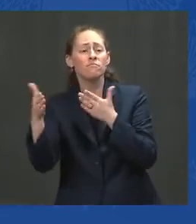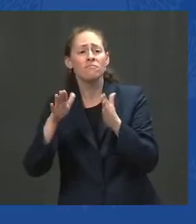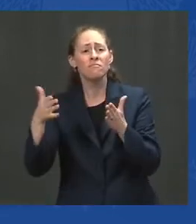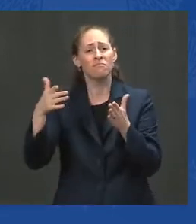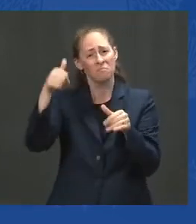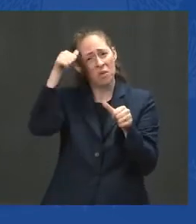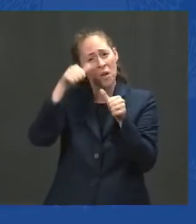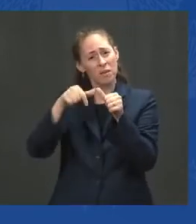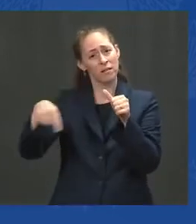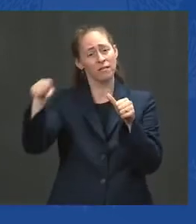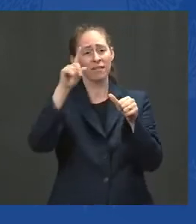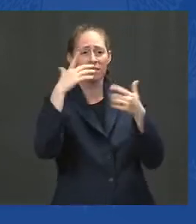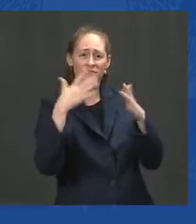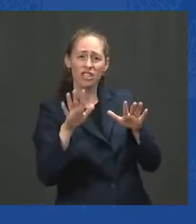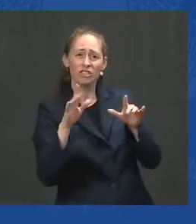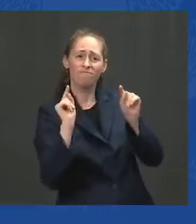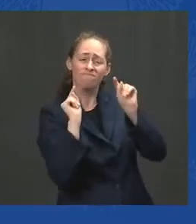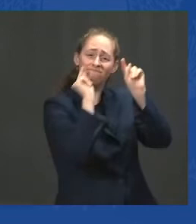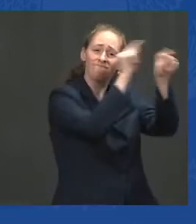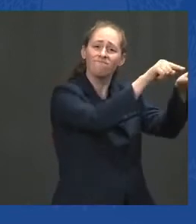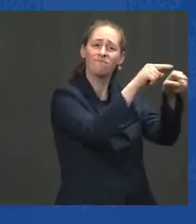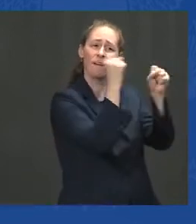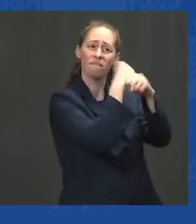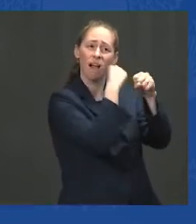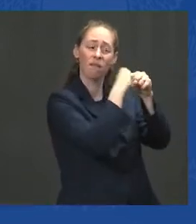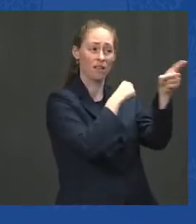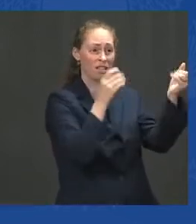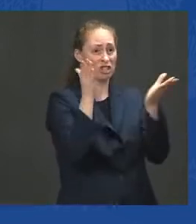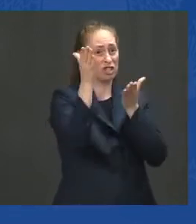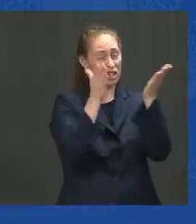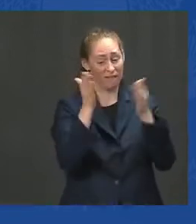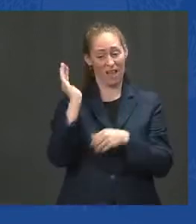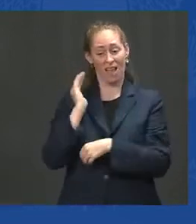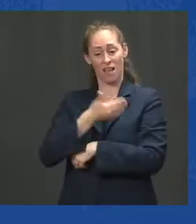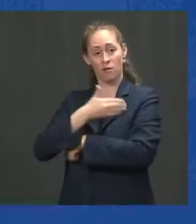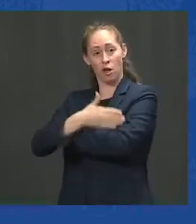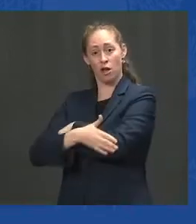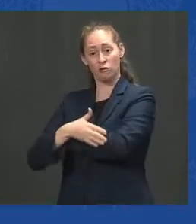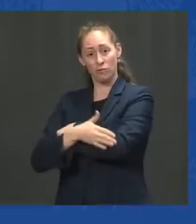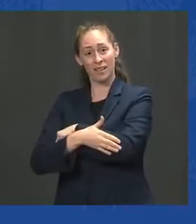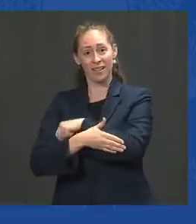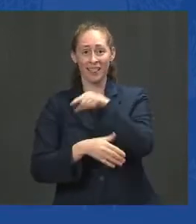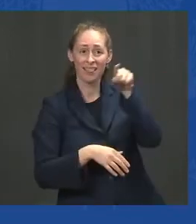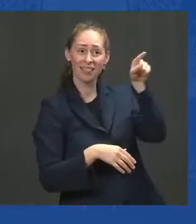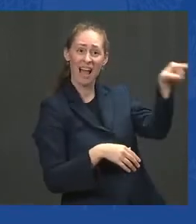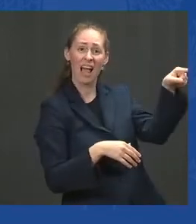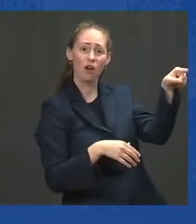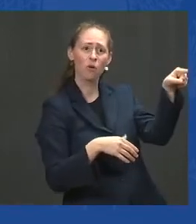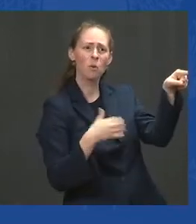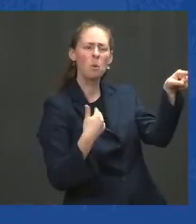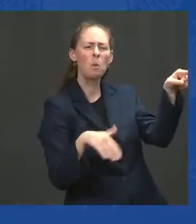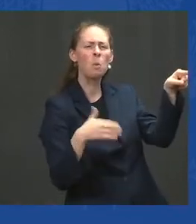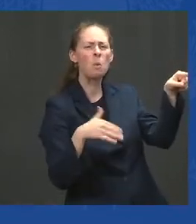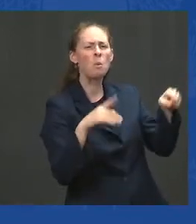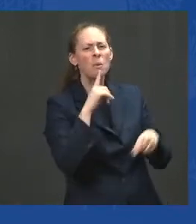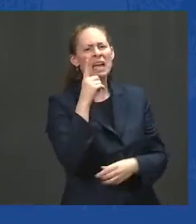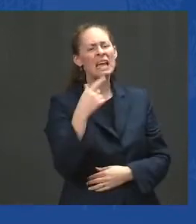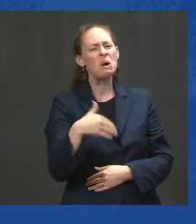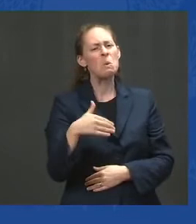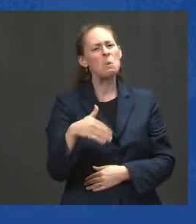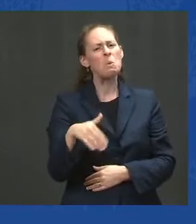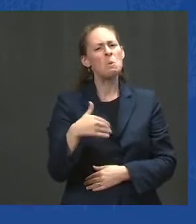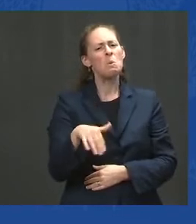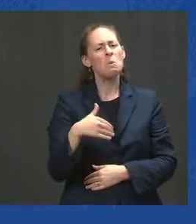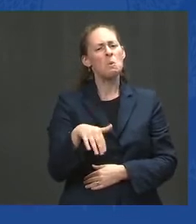serve our country in Afghanistan. This is deeply, deeply personal. It is for me as well.